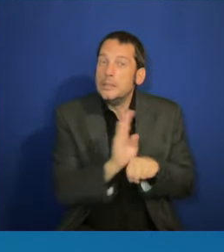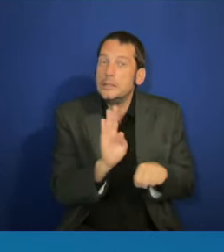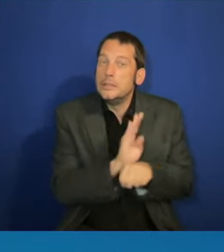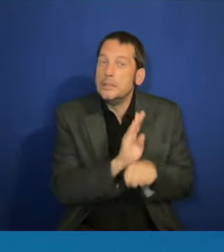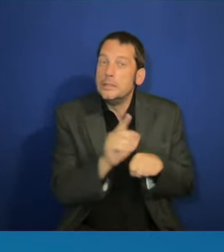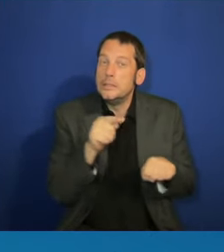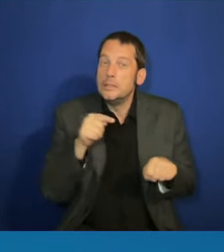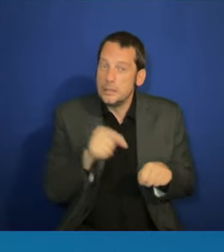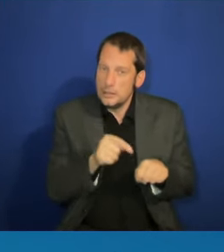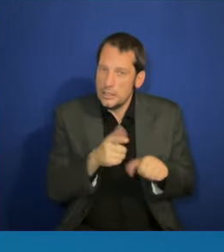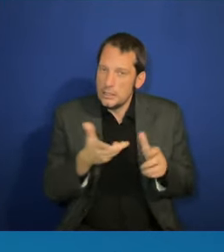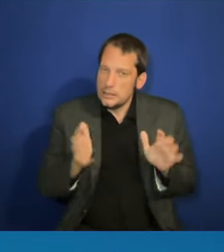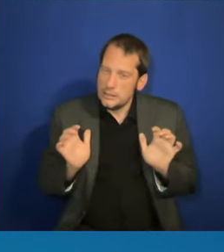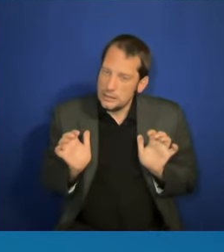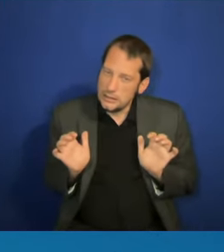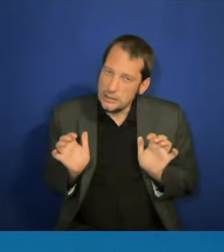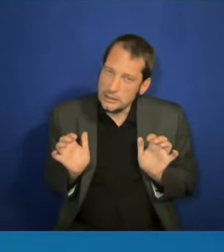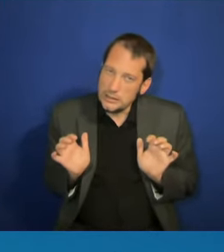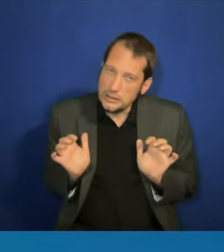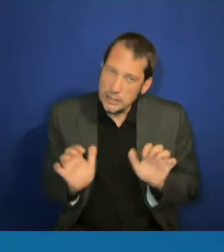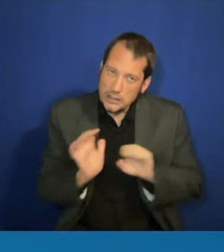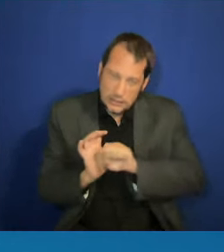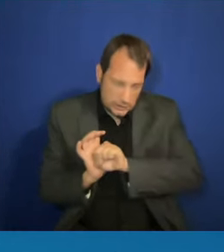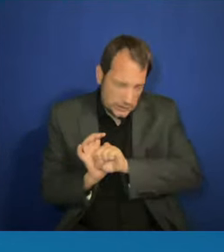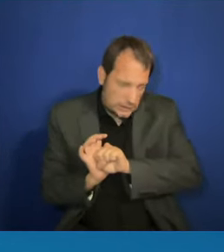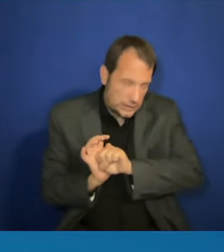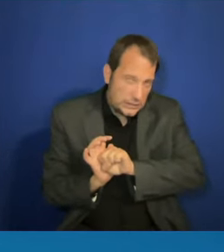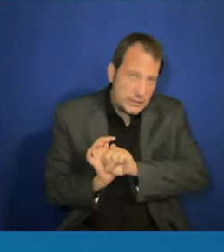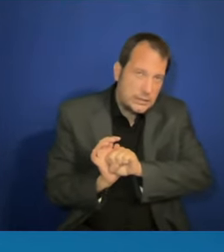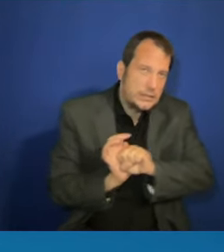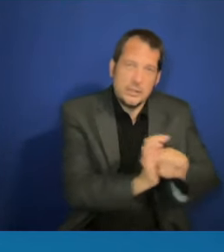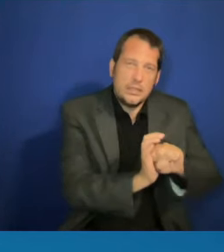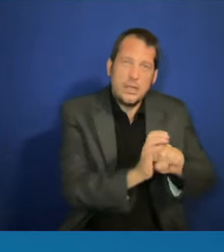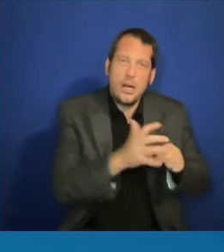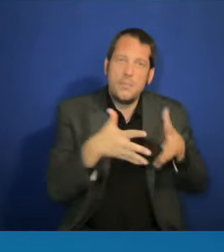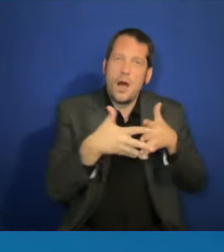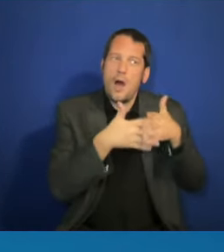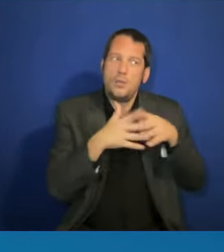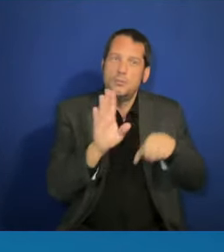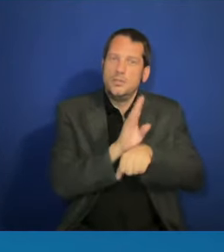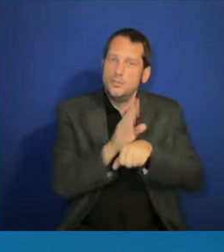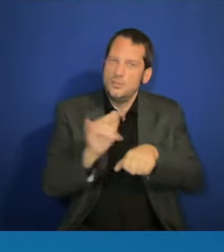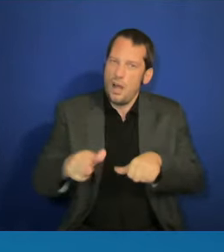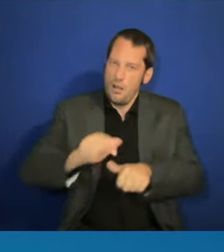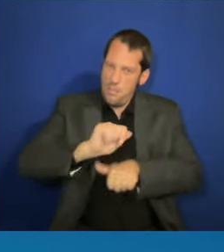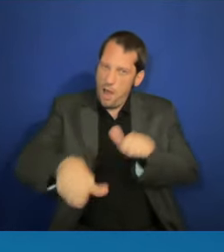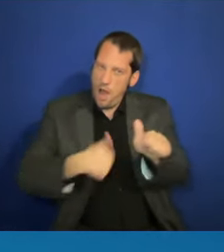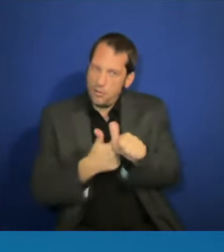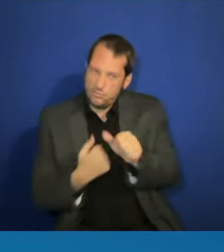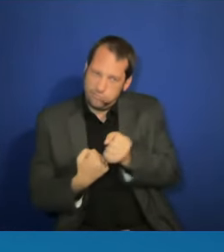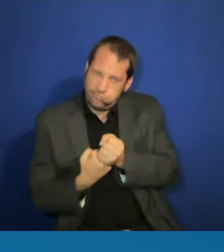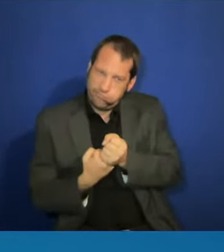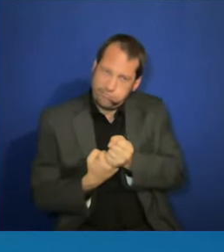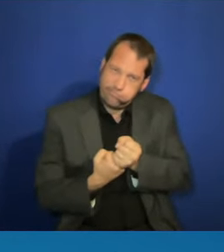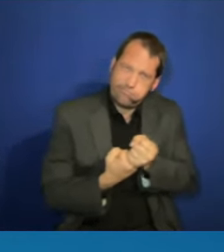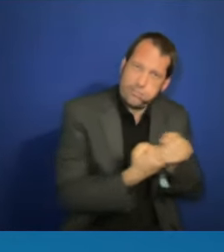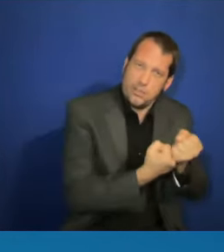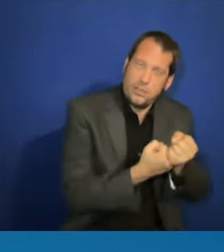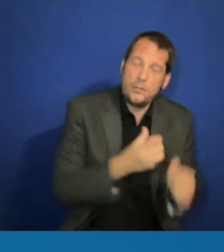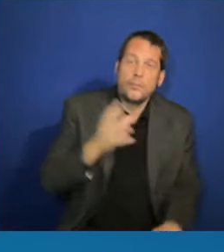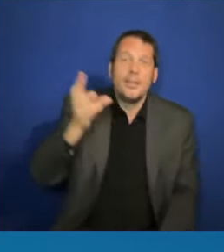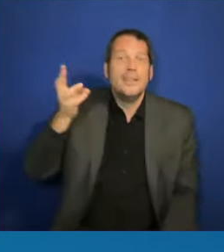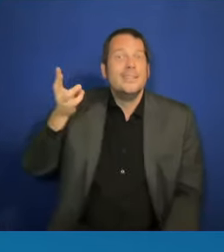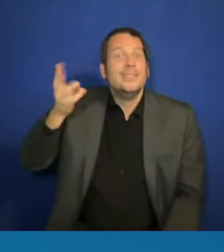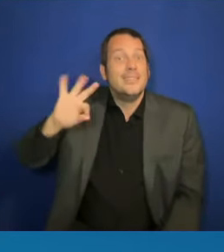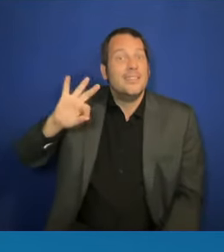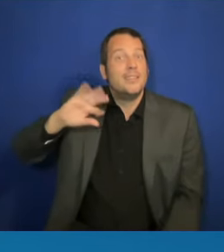American industry. 69% of housing is Latinos purchasing. If we were our own